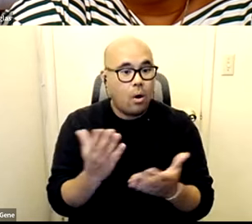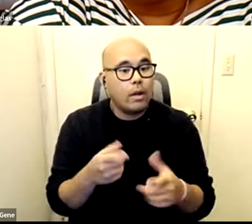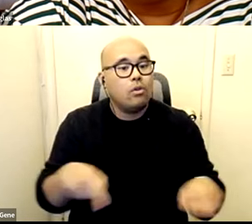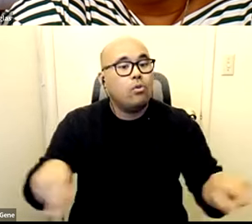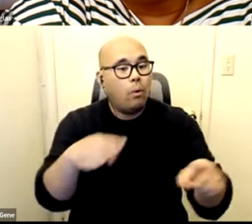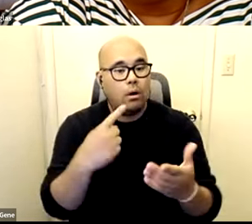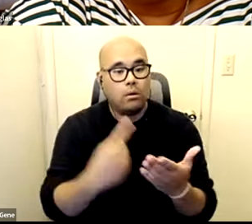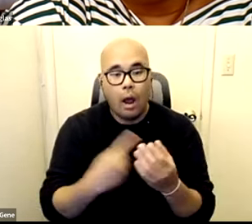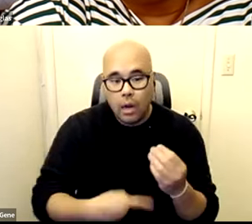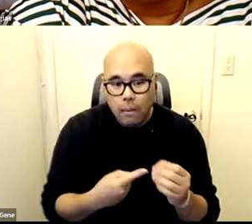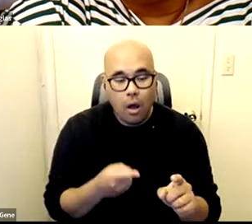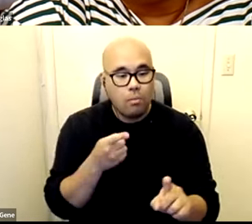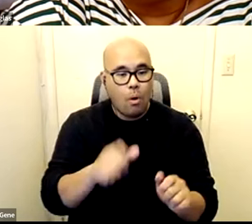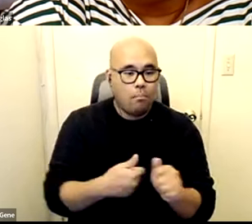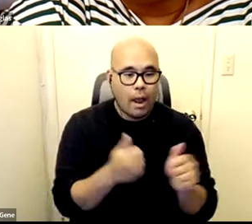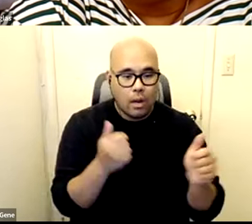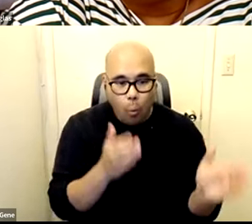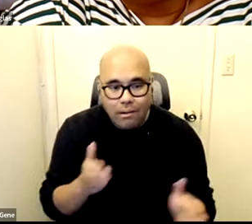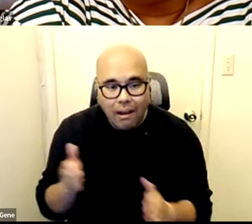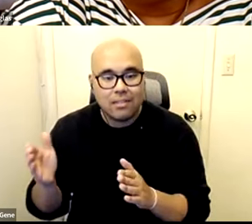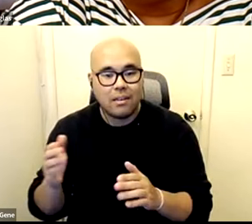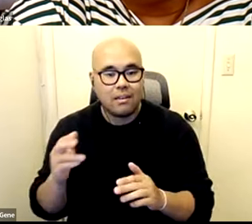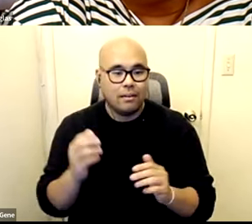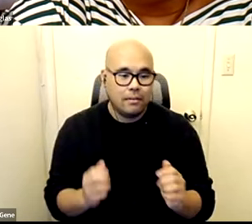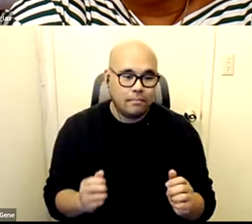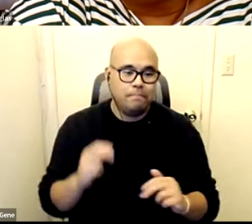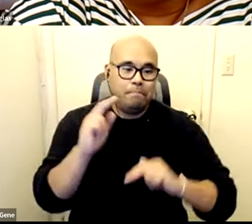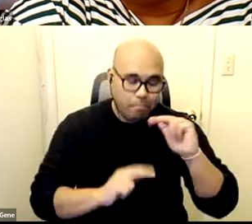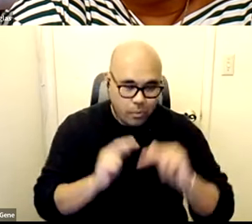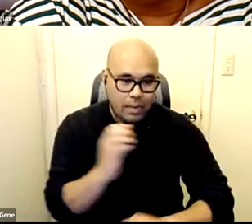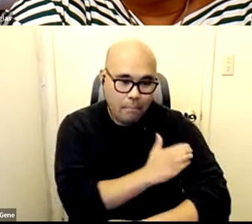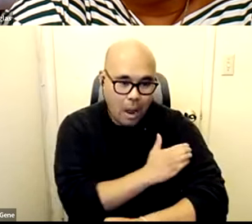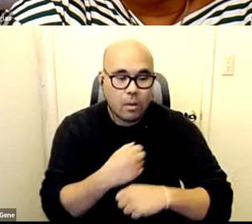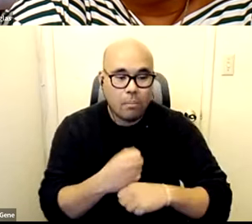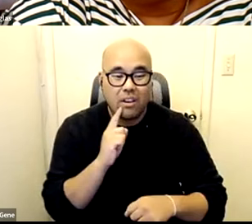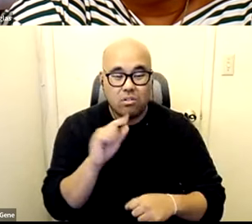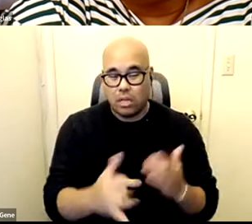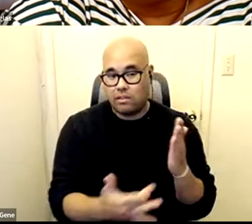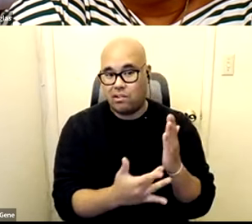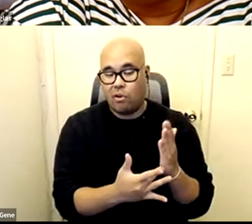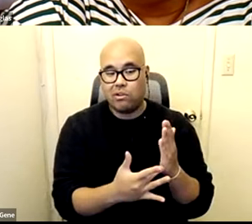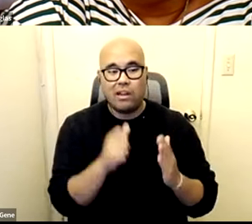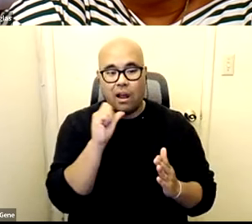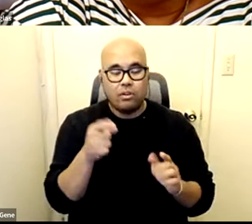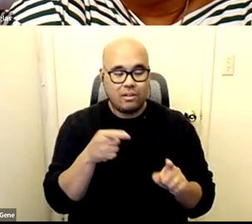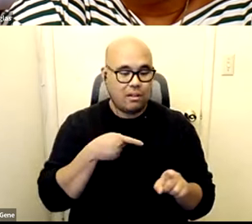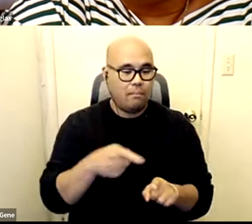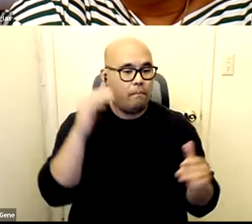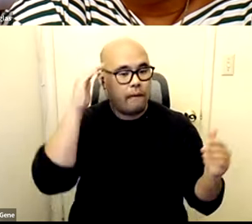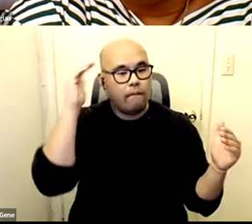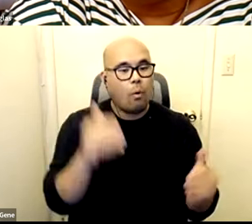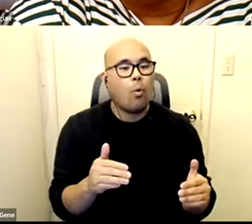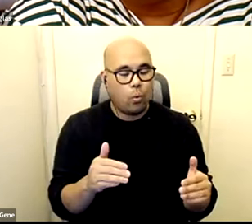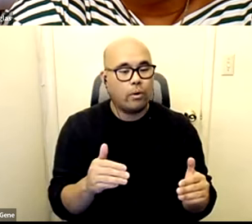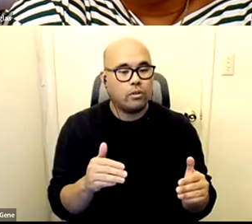the importance of organizing and building power is like some making sure that the technology doesn't become so much the focus um